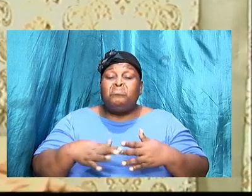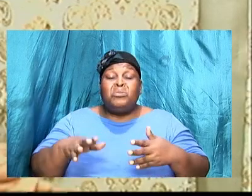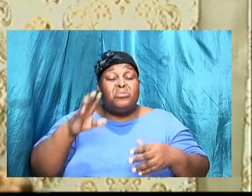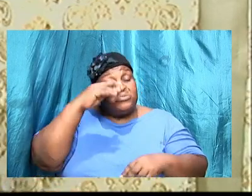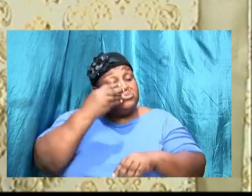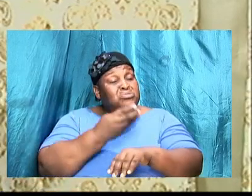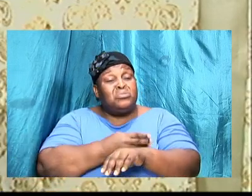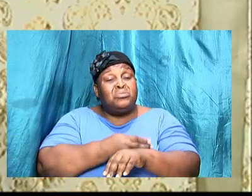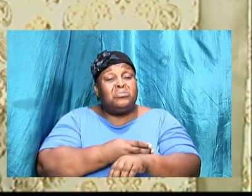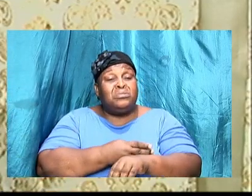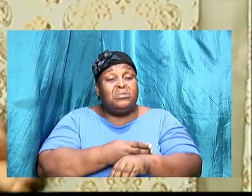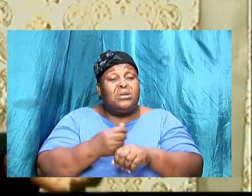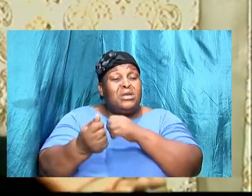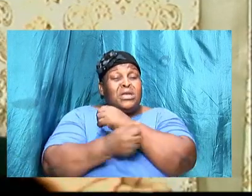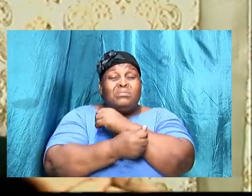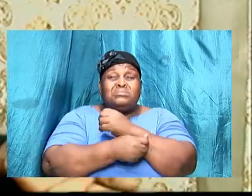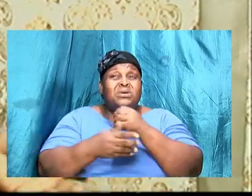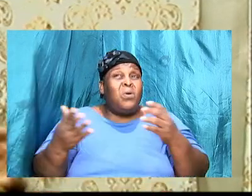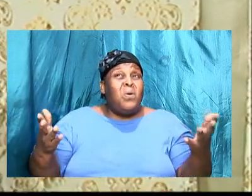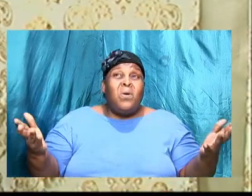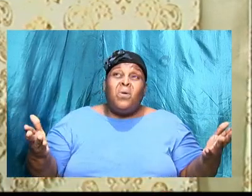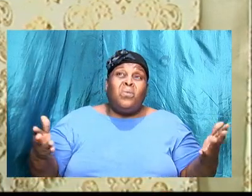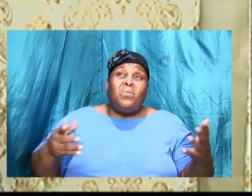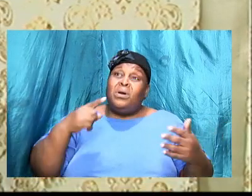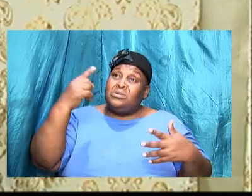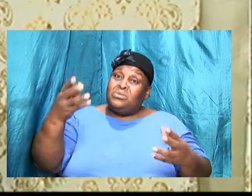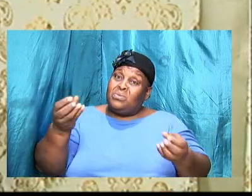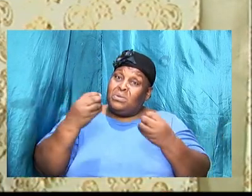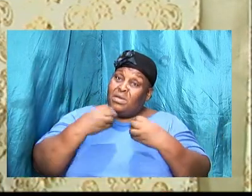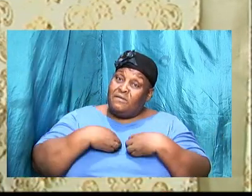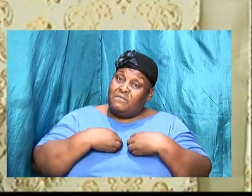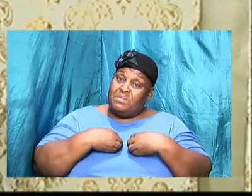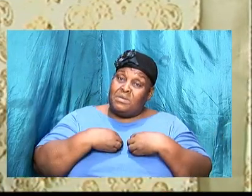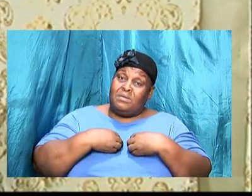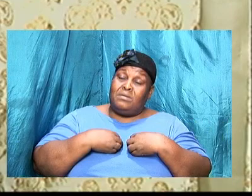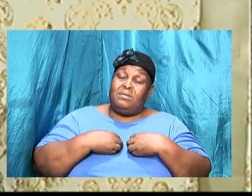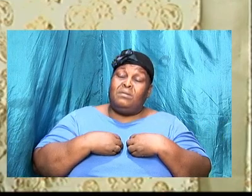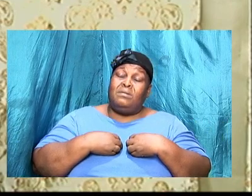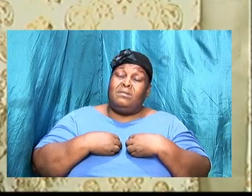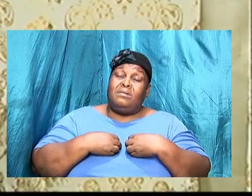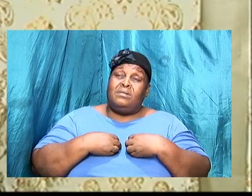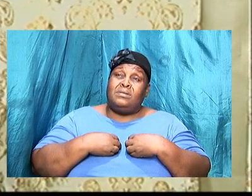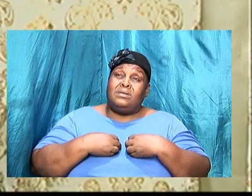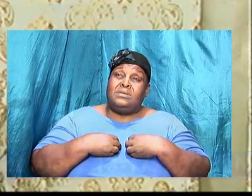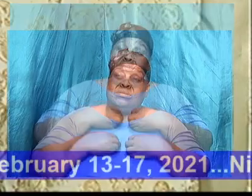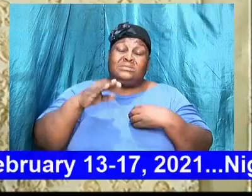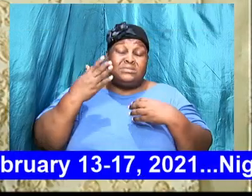give me seeing that I go childless? He was yearning.